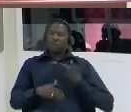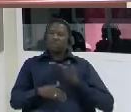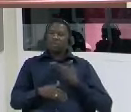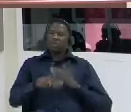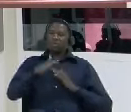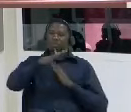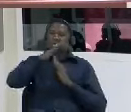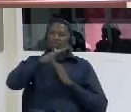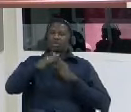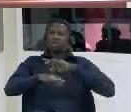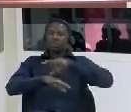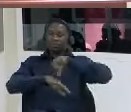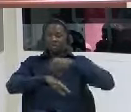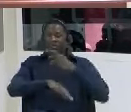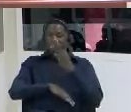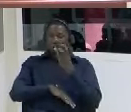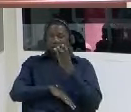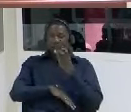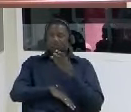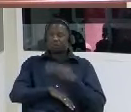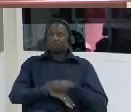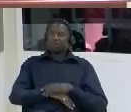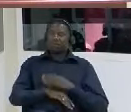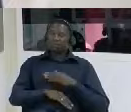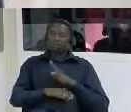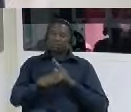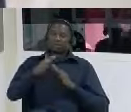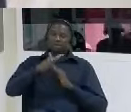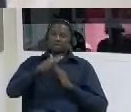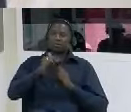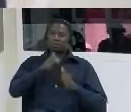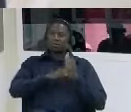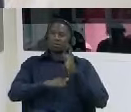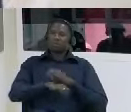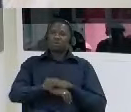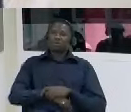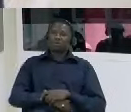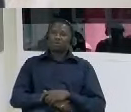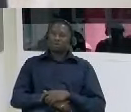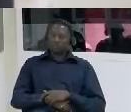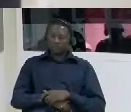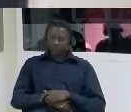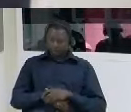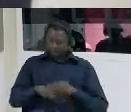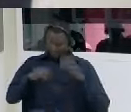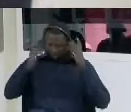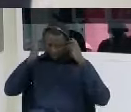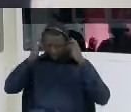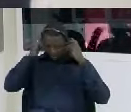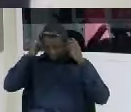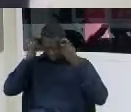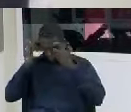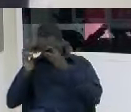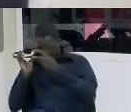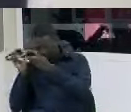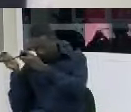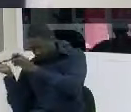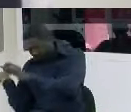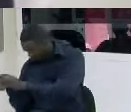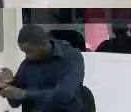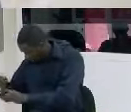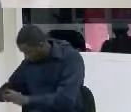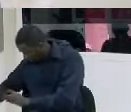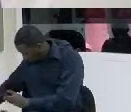okay that is perfectly fine by all spend it thank you very much let's take a meeting is adjourned